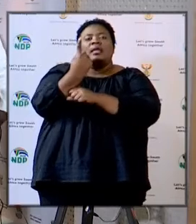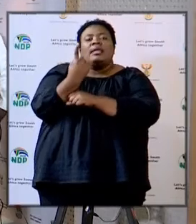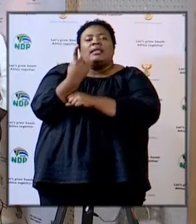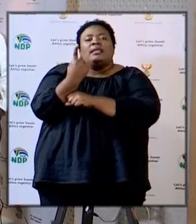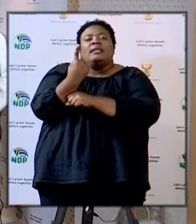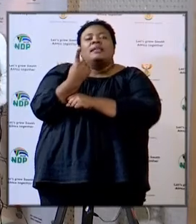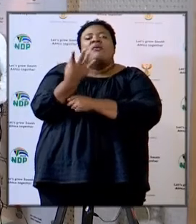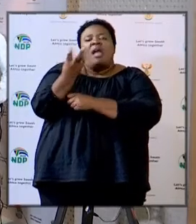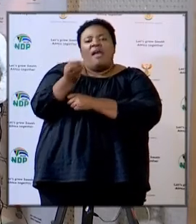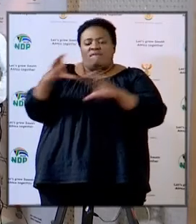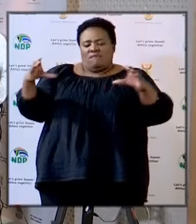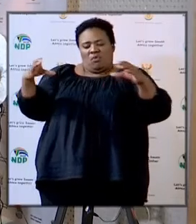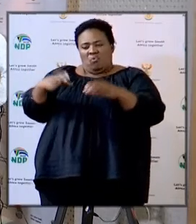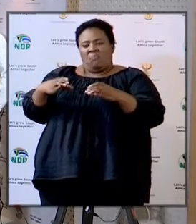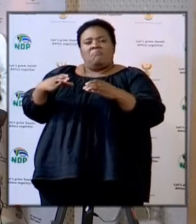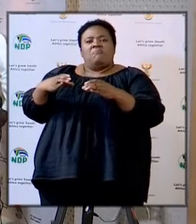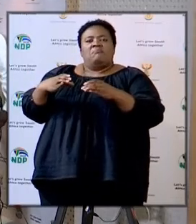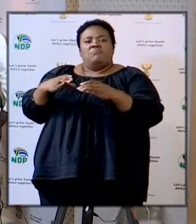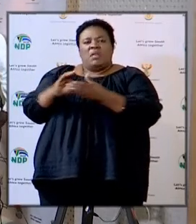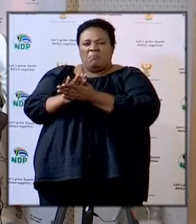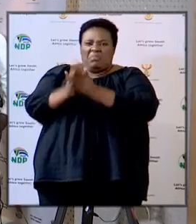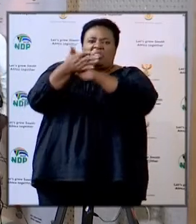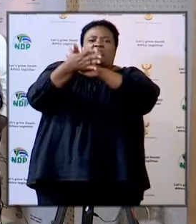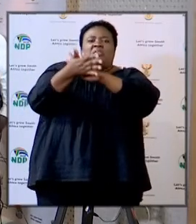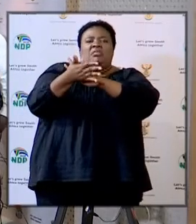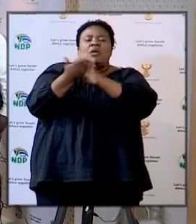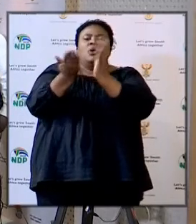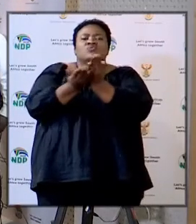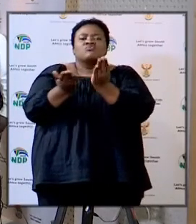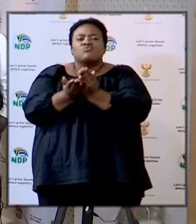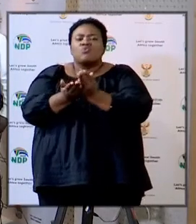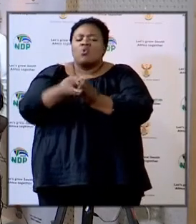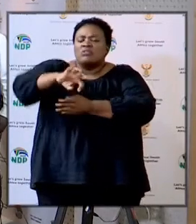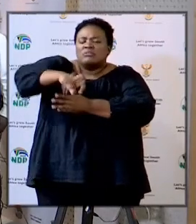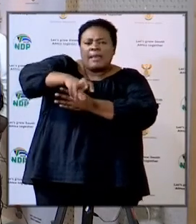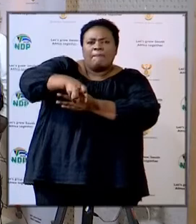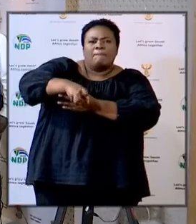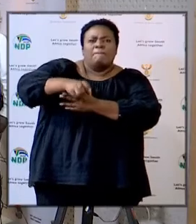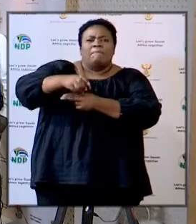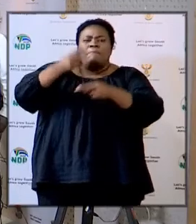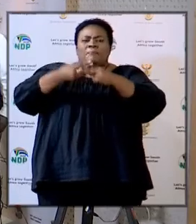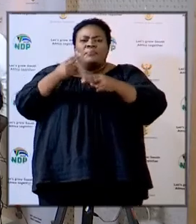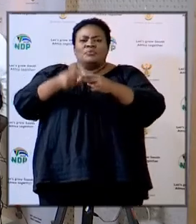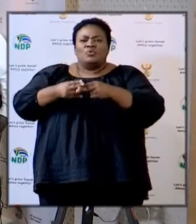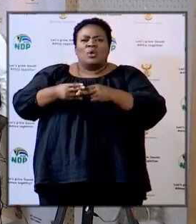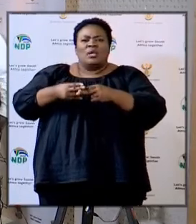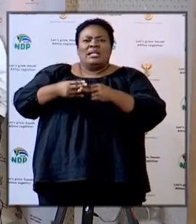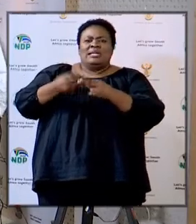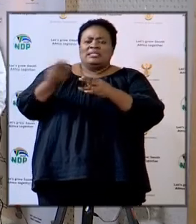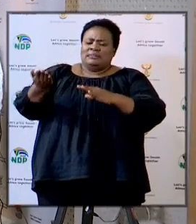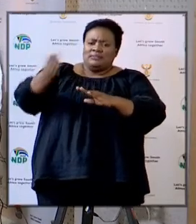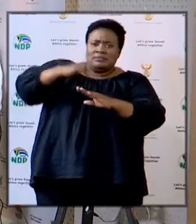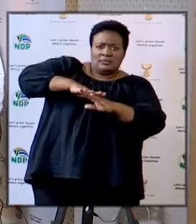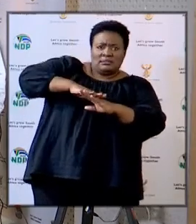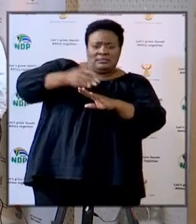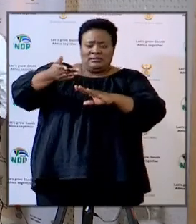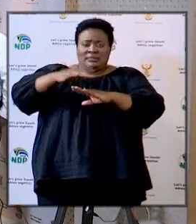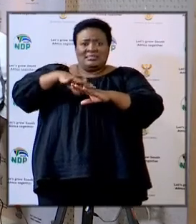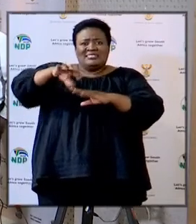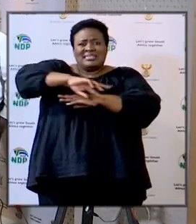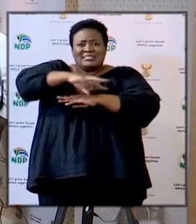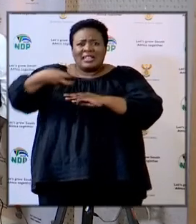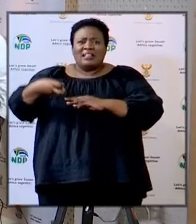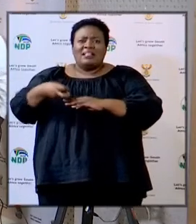that is deliberately destroying our schools they are targeting the taps the toilet seats and also stealing